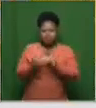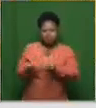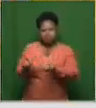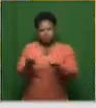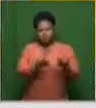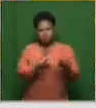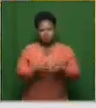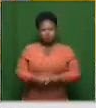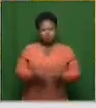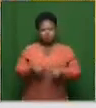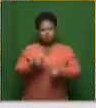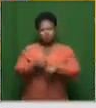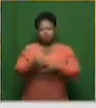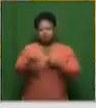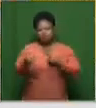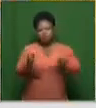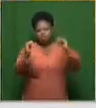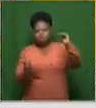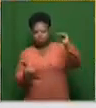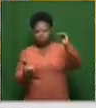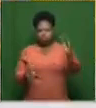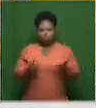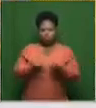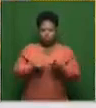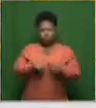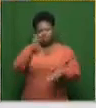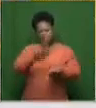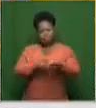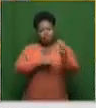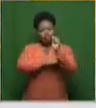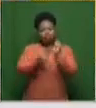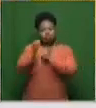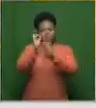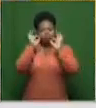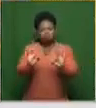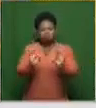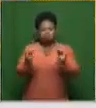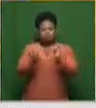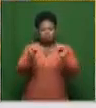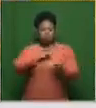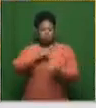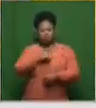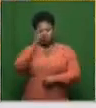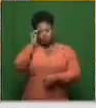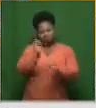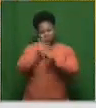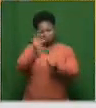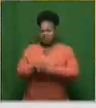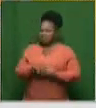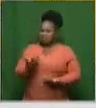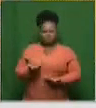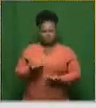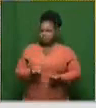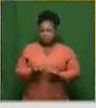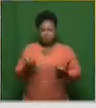hallmark of our times is inequality. And the need for structural equality, given the impact of the pandemic, seem to be